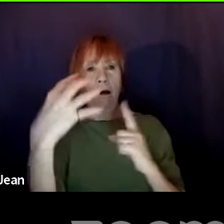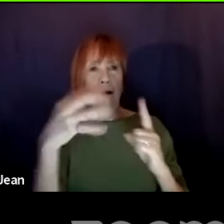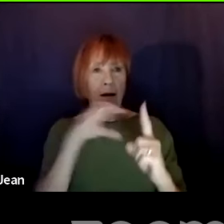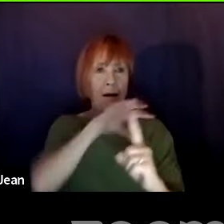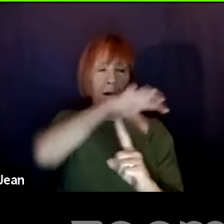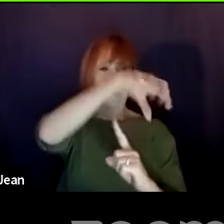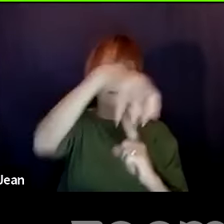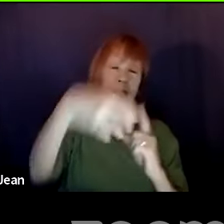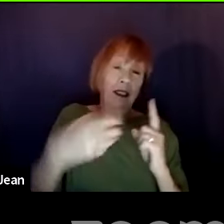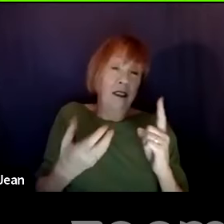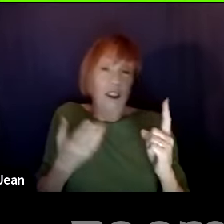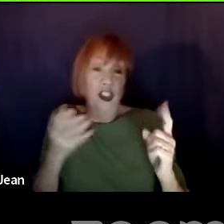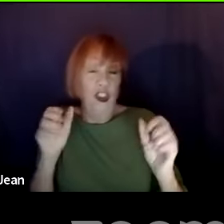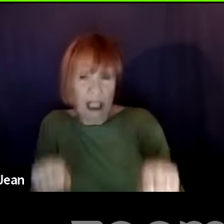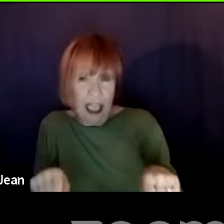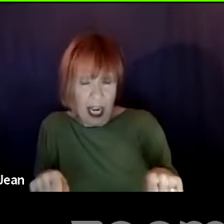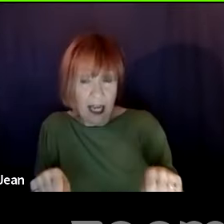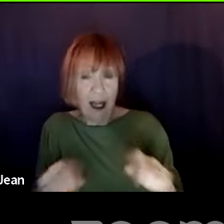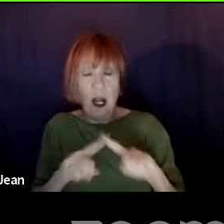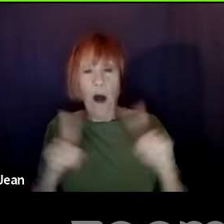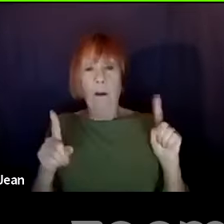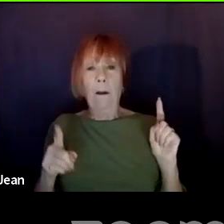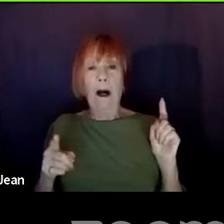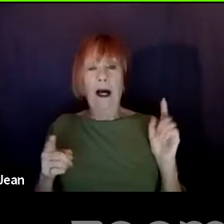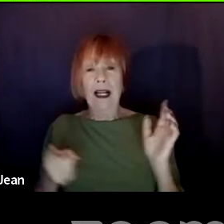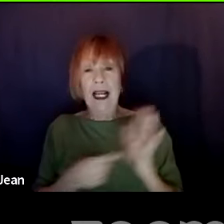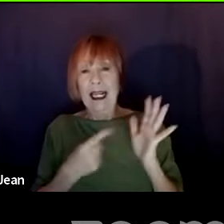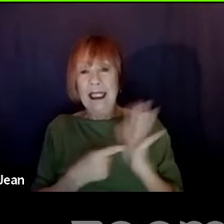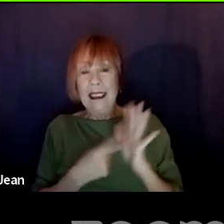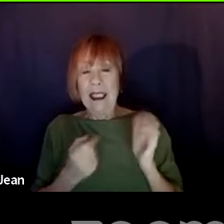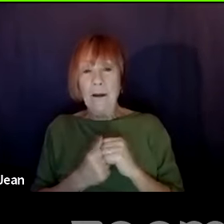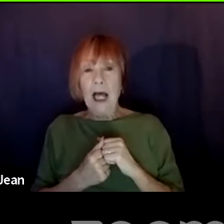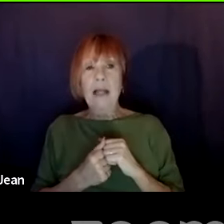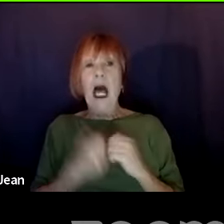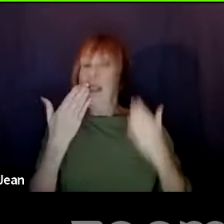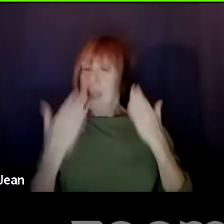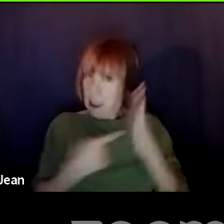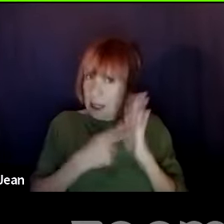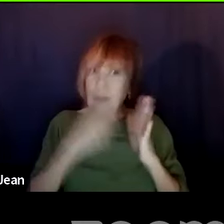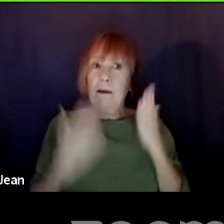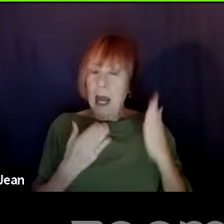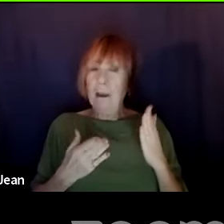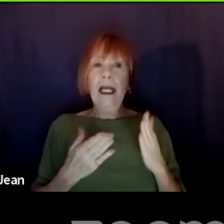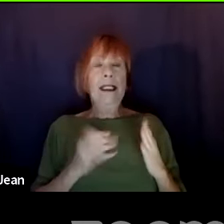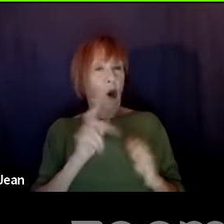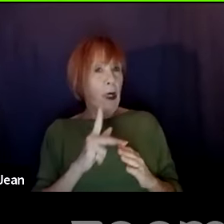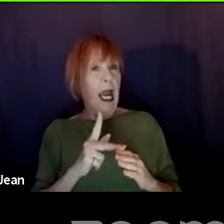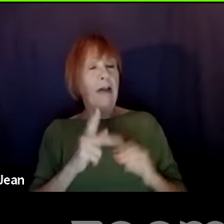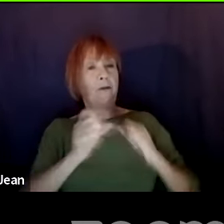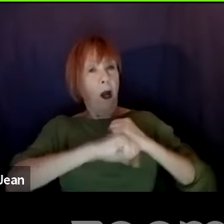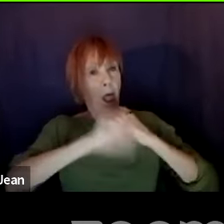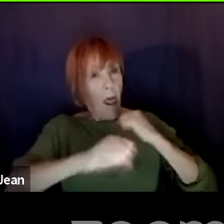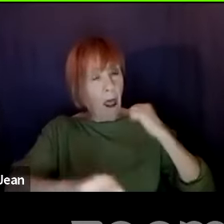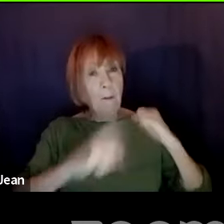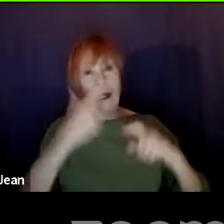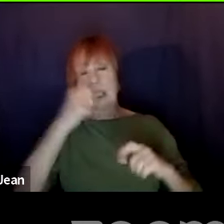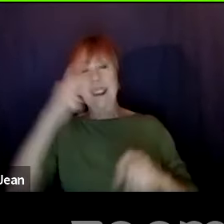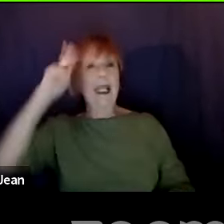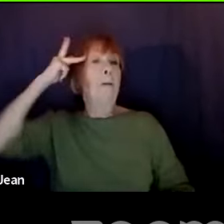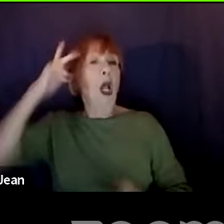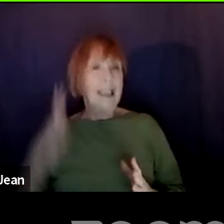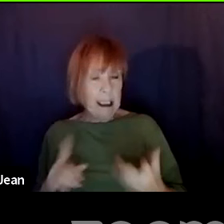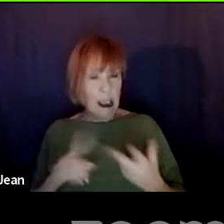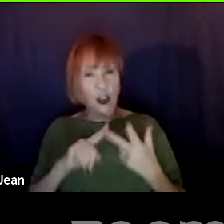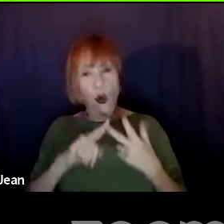circumstances where someone would give a speech and it might be a politician or it might be a teacher. Um, so I don't want to ban it all together. I have my two movies that have been